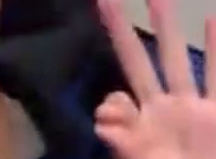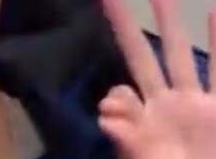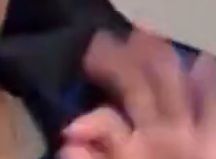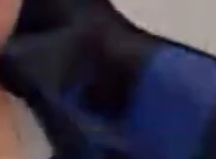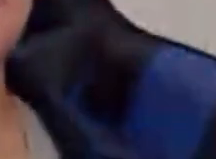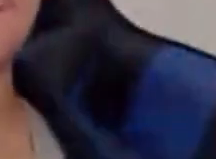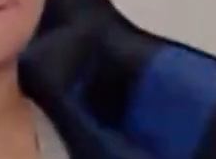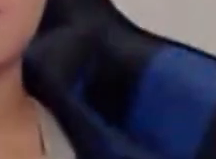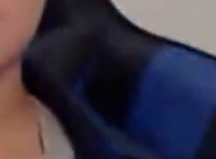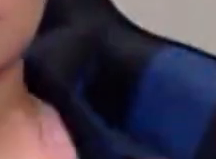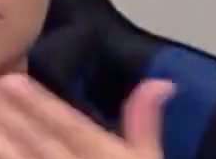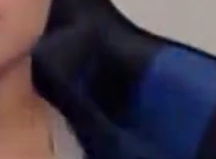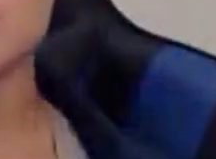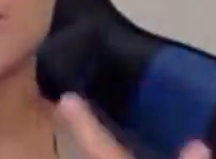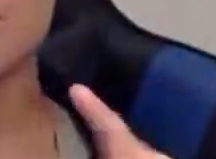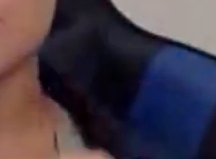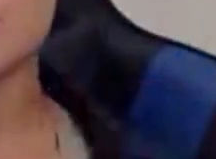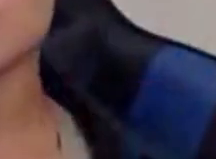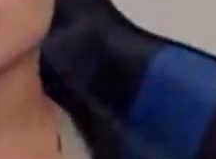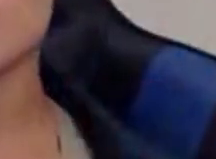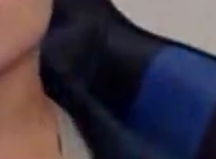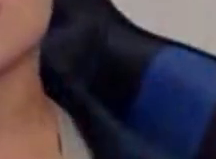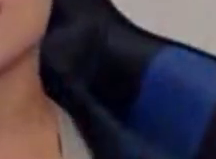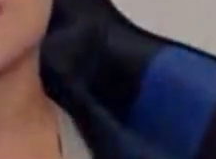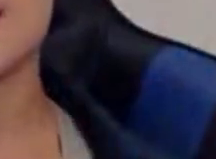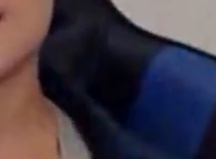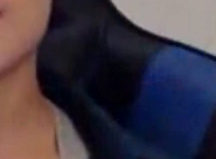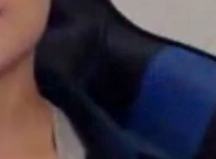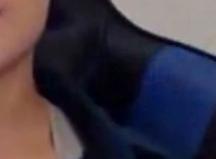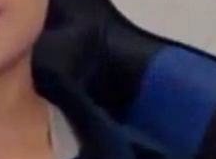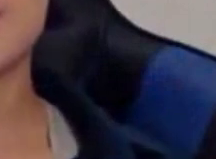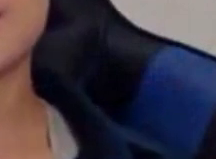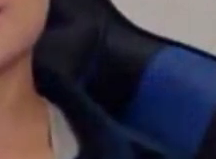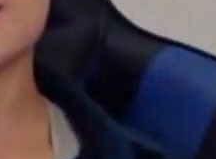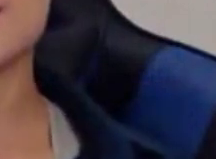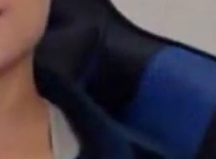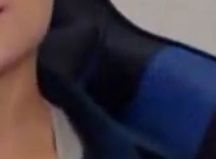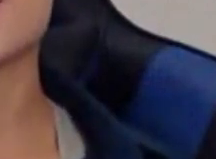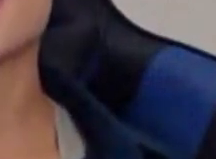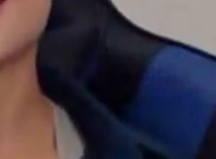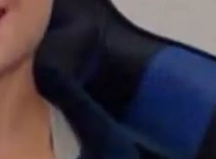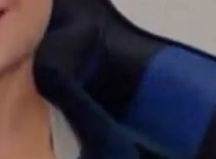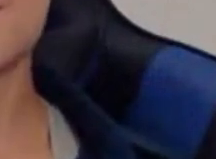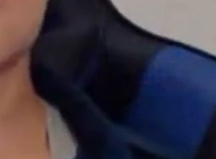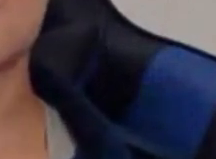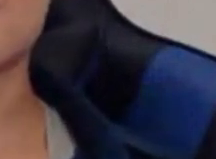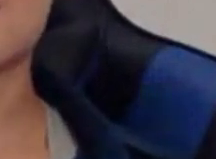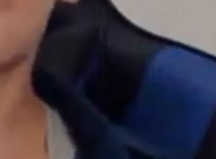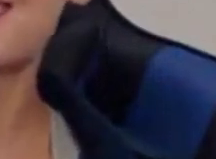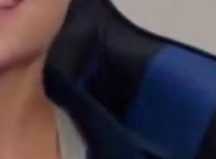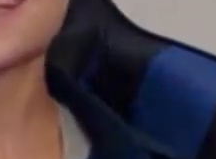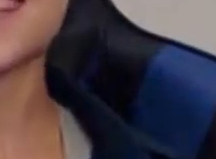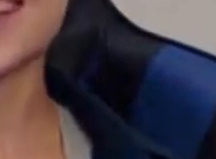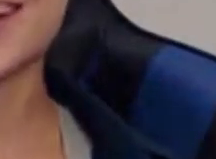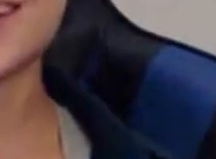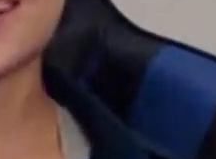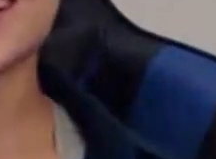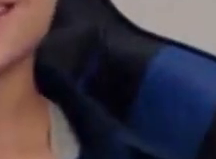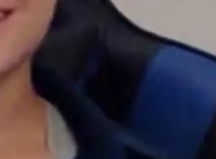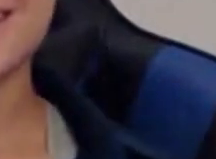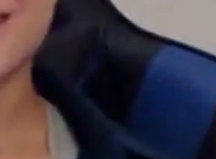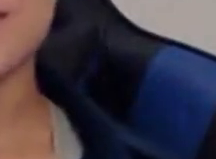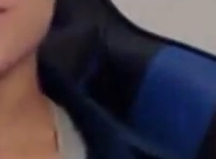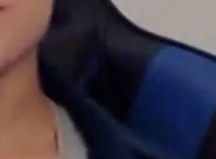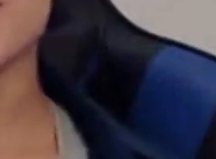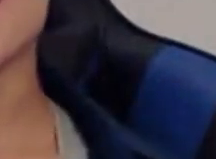Part two on July 8th at 6.30 p.m. Pacific. So I do hope you'll join us. Thank you so much. And enjoy,